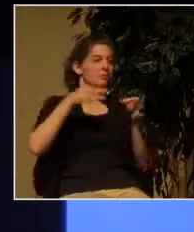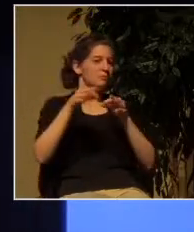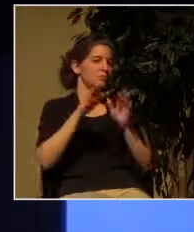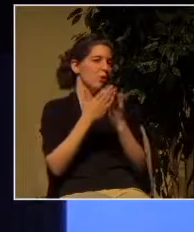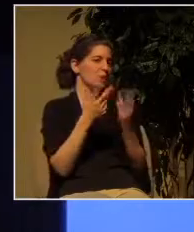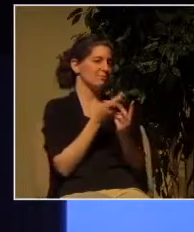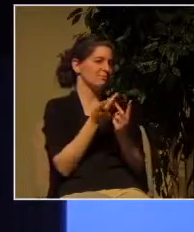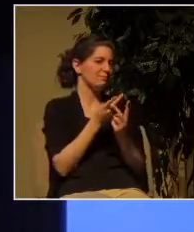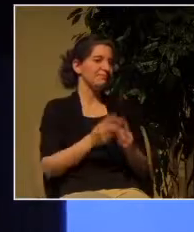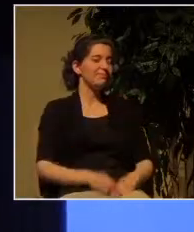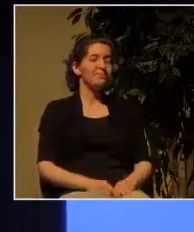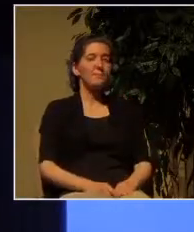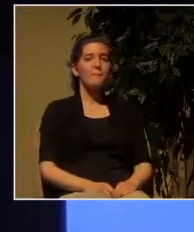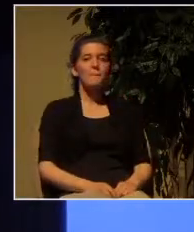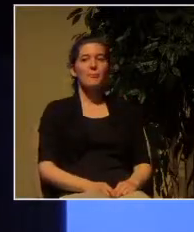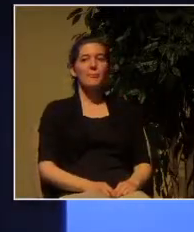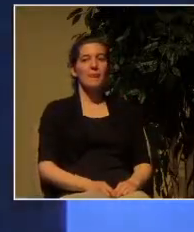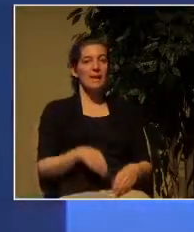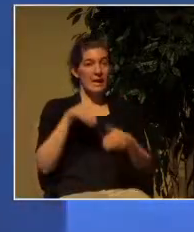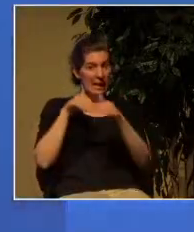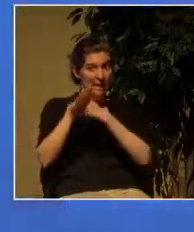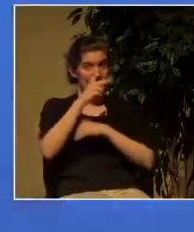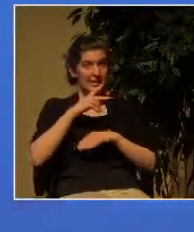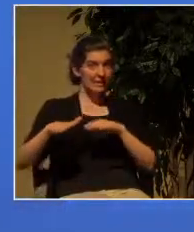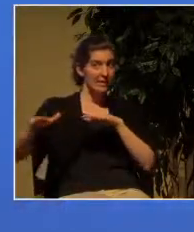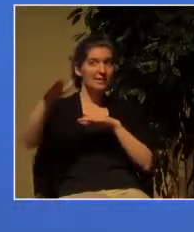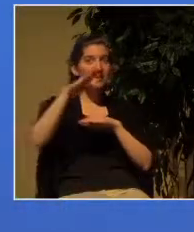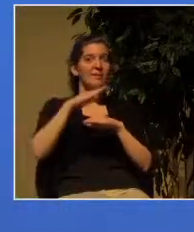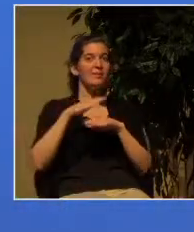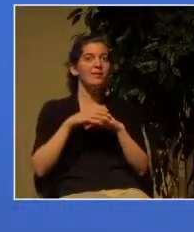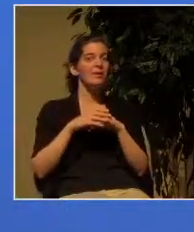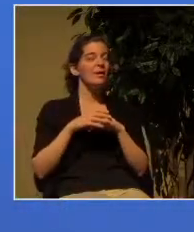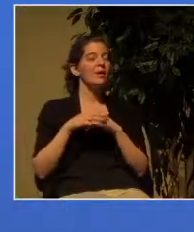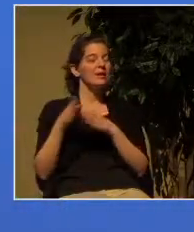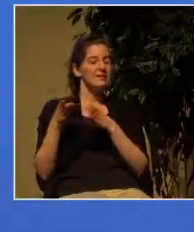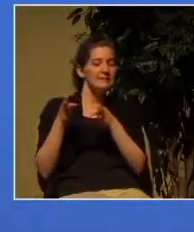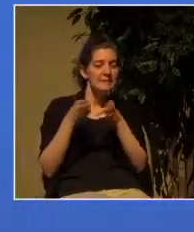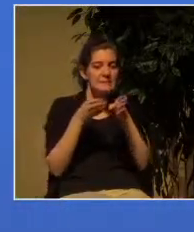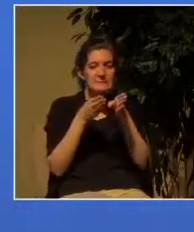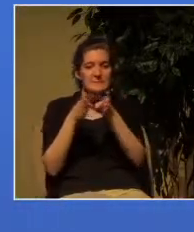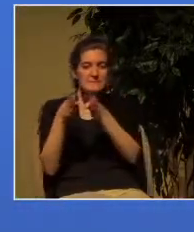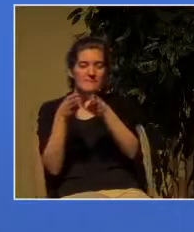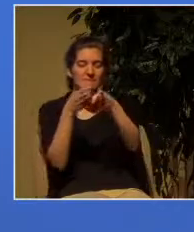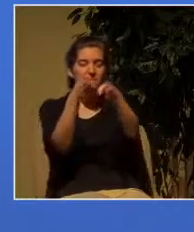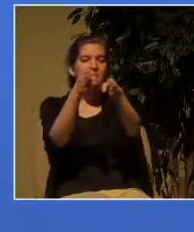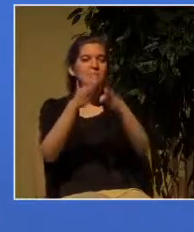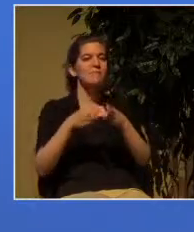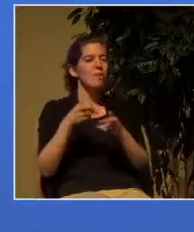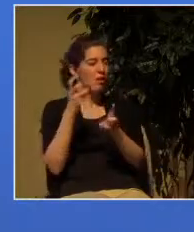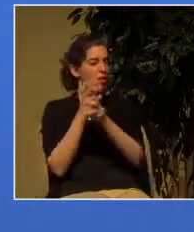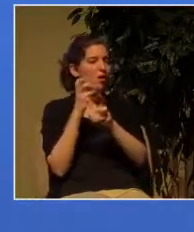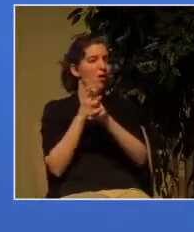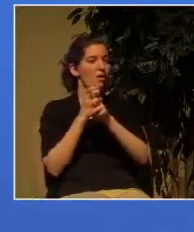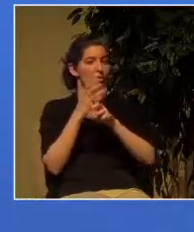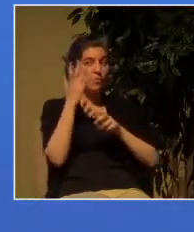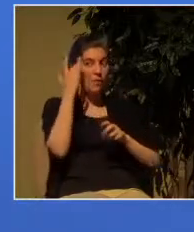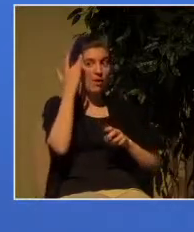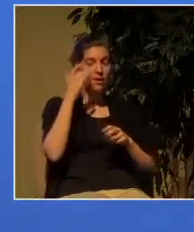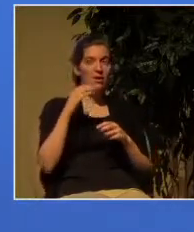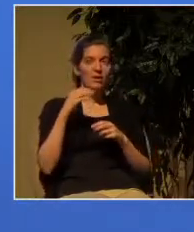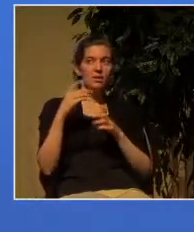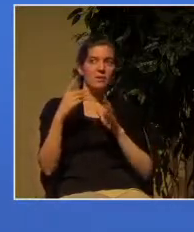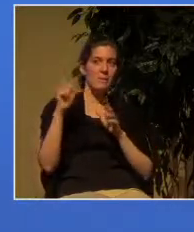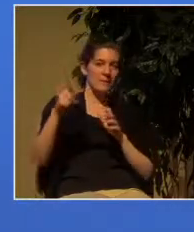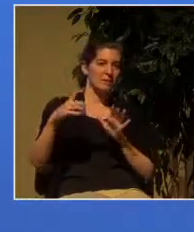and the way is hard because it can only happen through union with Christ